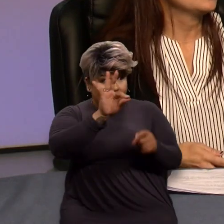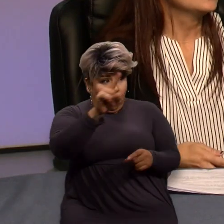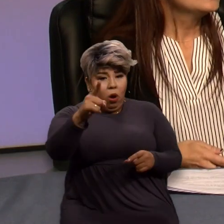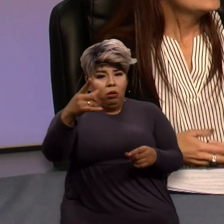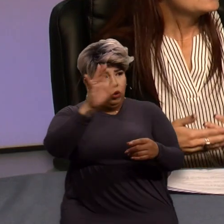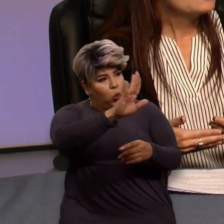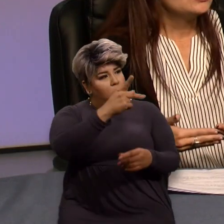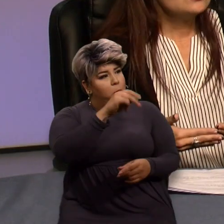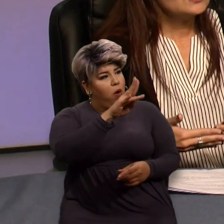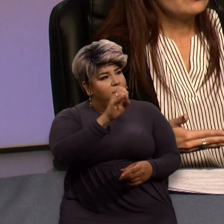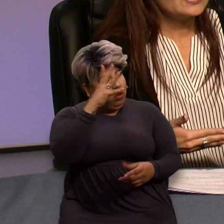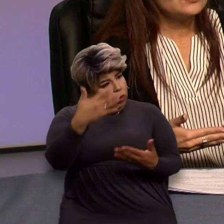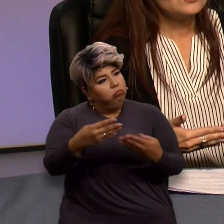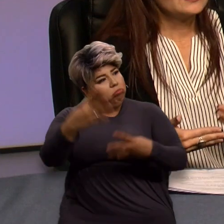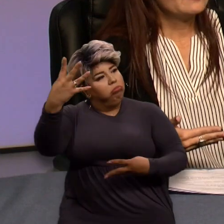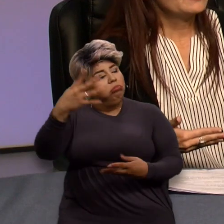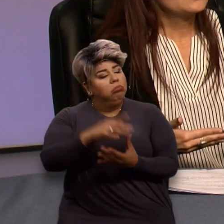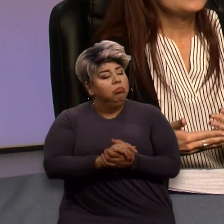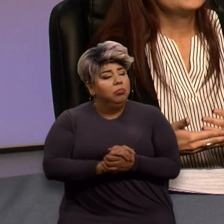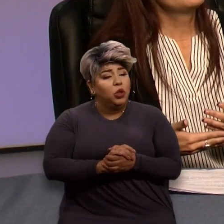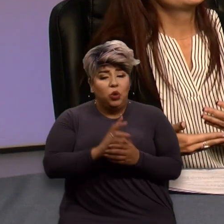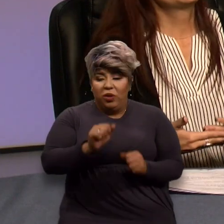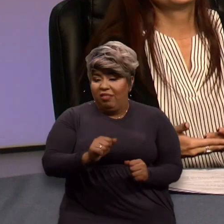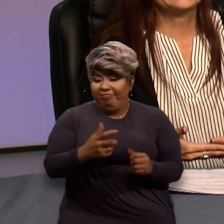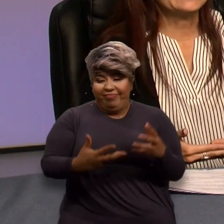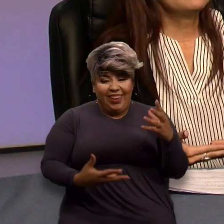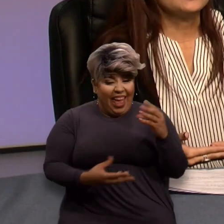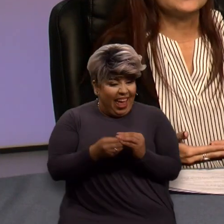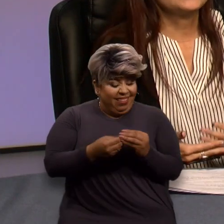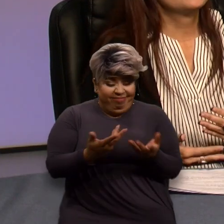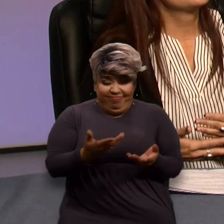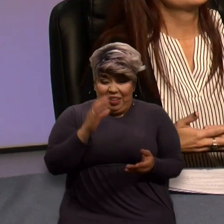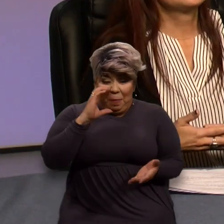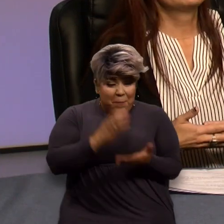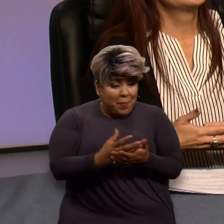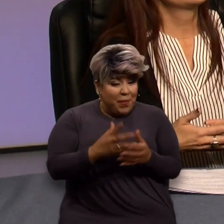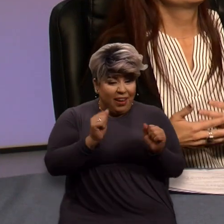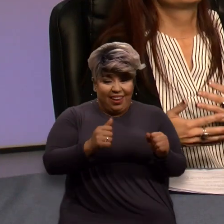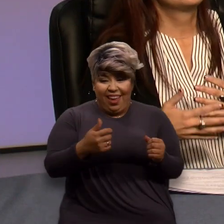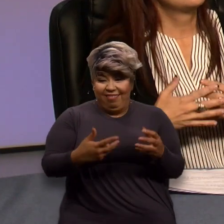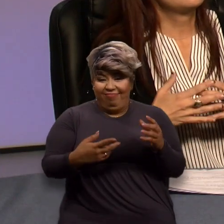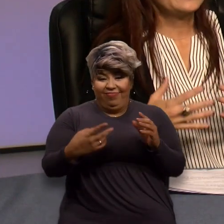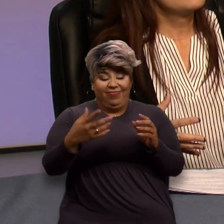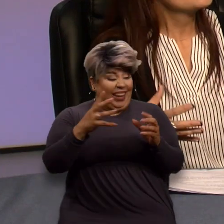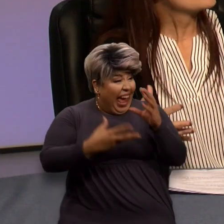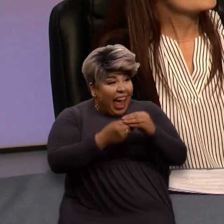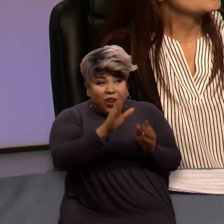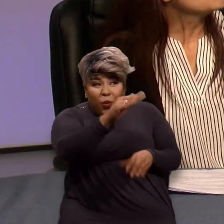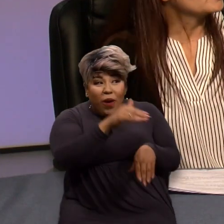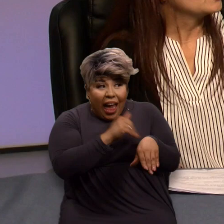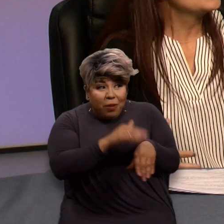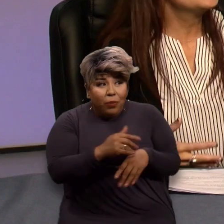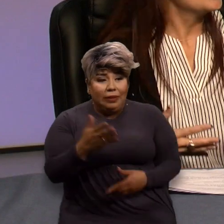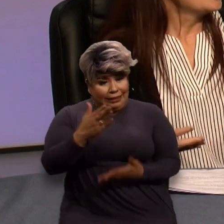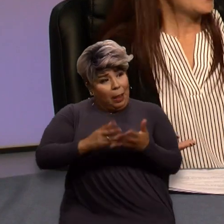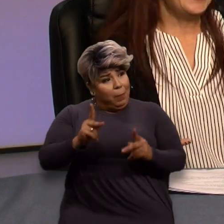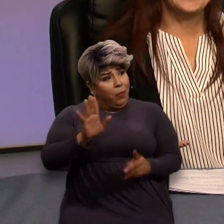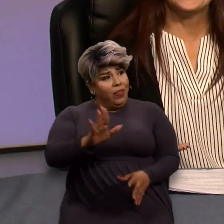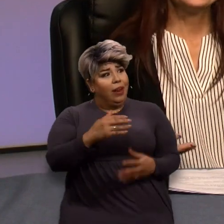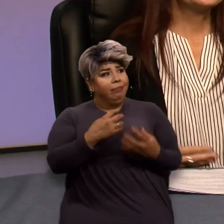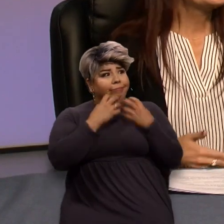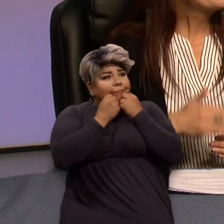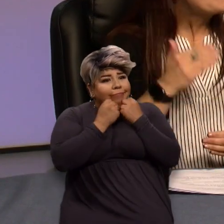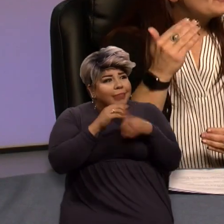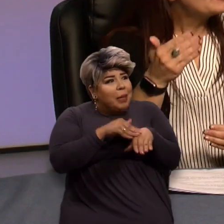to assist you. I mean, you can register and have pictures. You can register your animals. You know, there are some of us who are animals are our children. I did it.